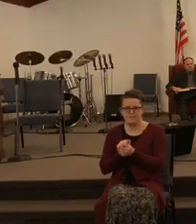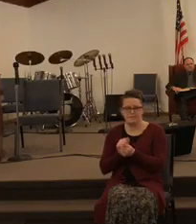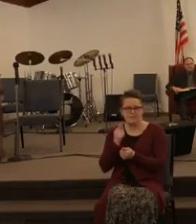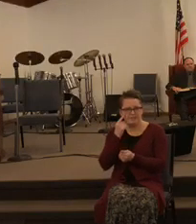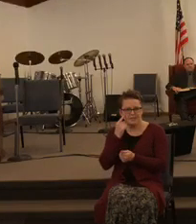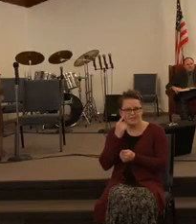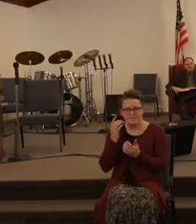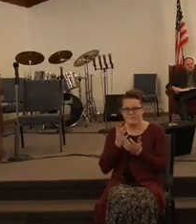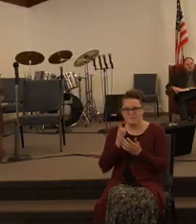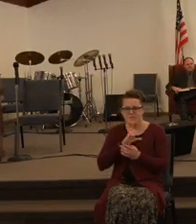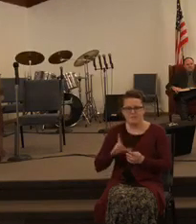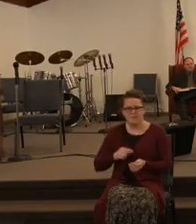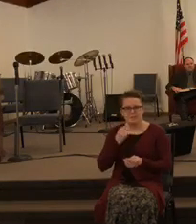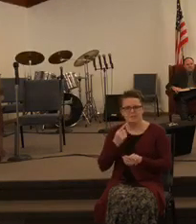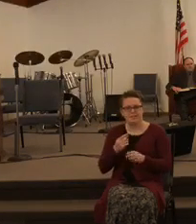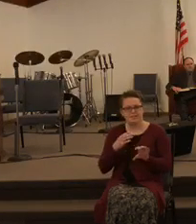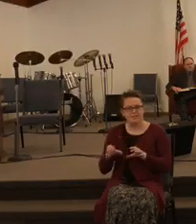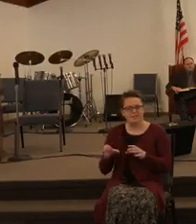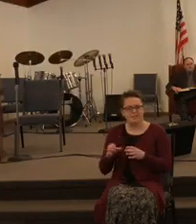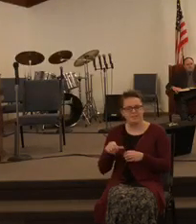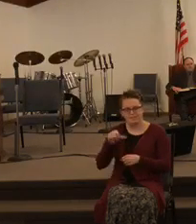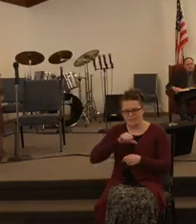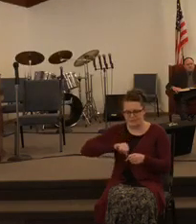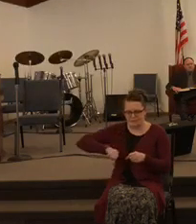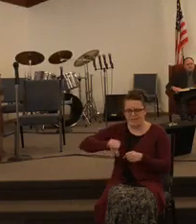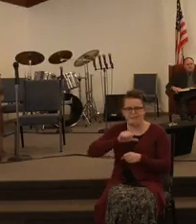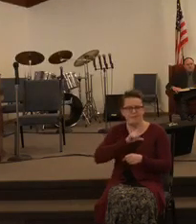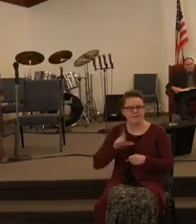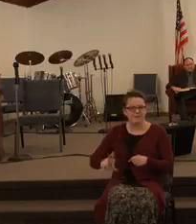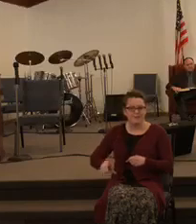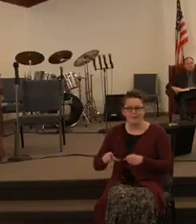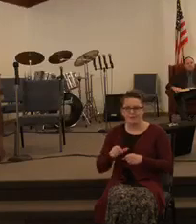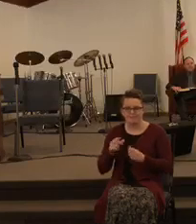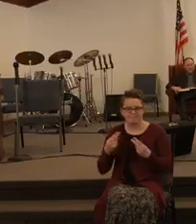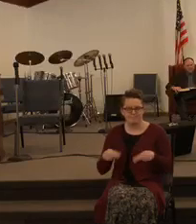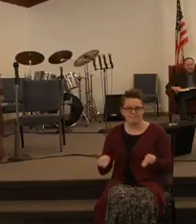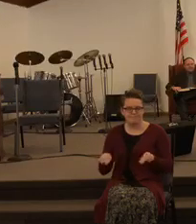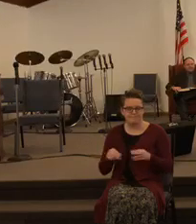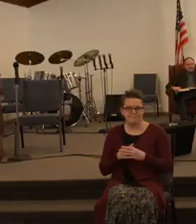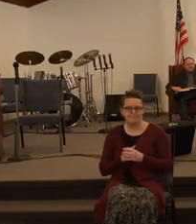what the Lord told him to do the anointing of the Lord would not have accomplished